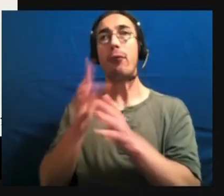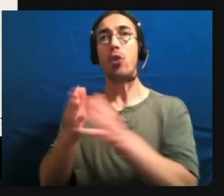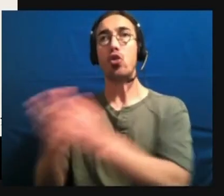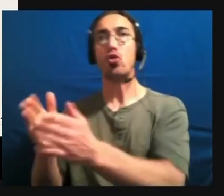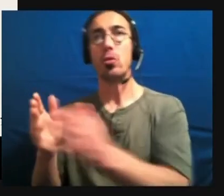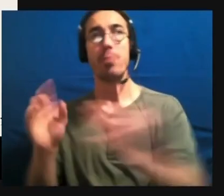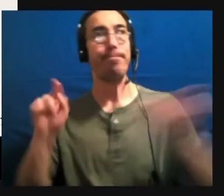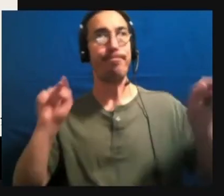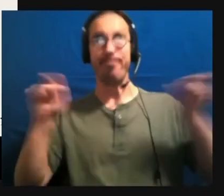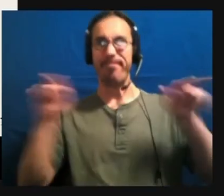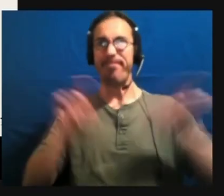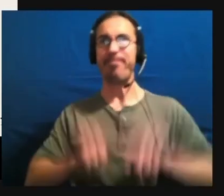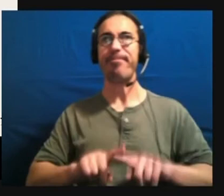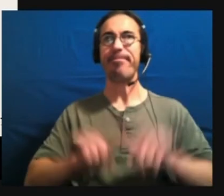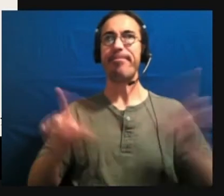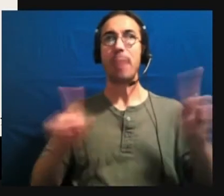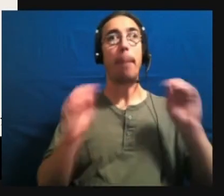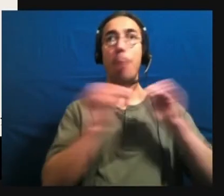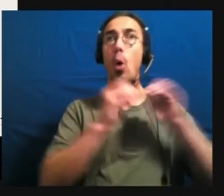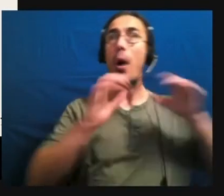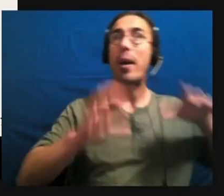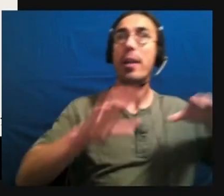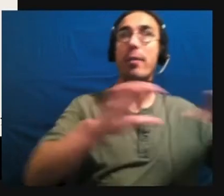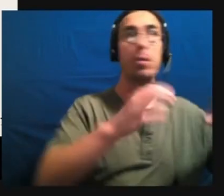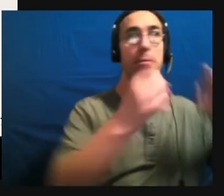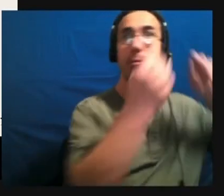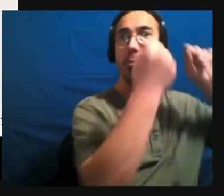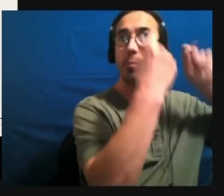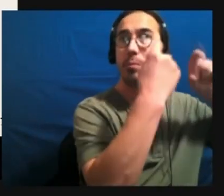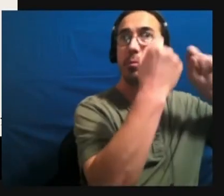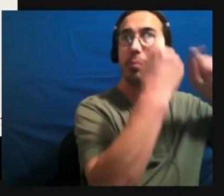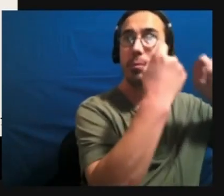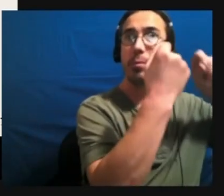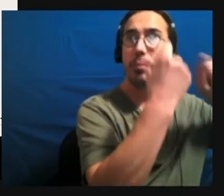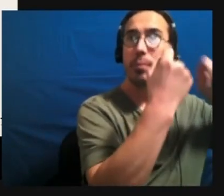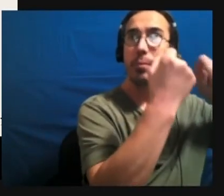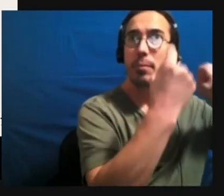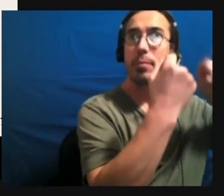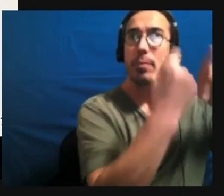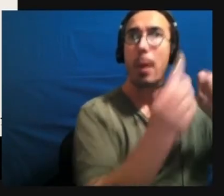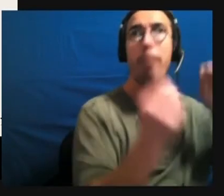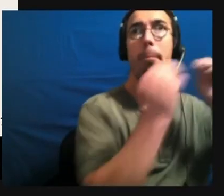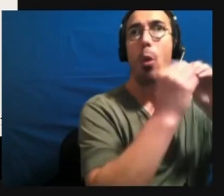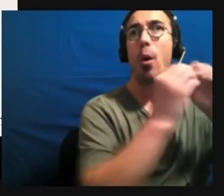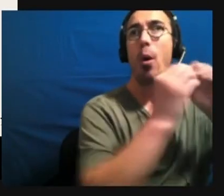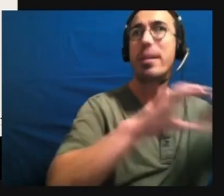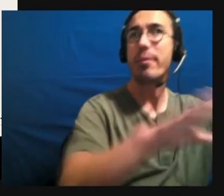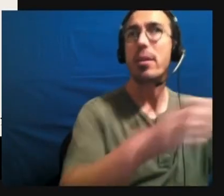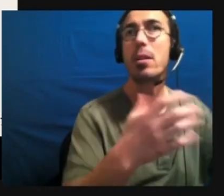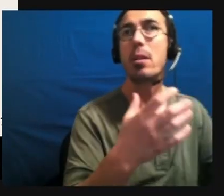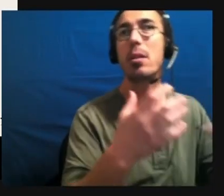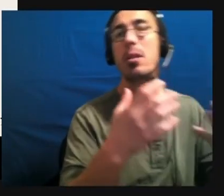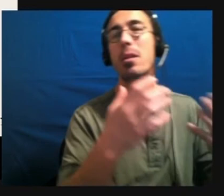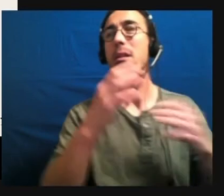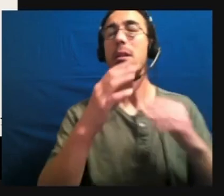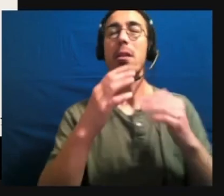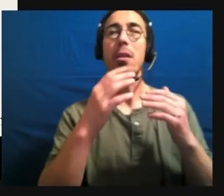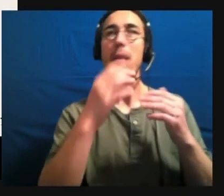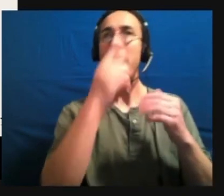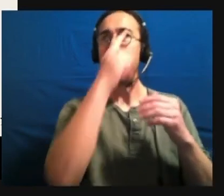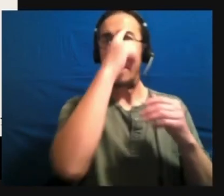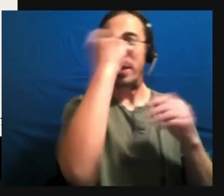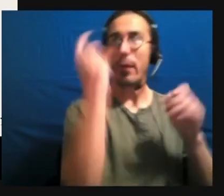much extra activity that happens in the autistic brain because of these higher levels of synaptic